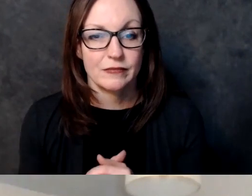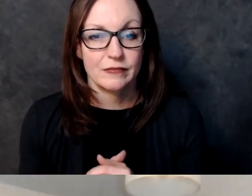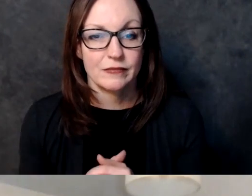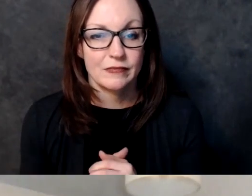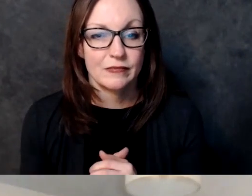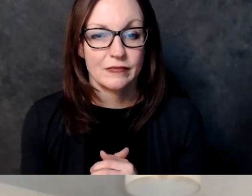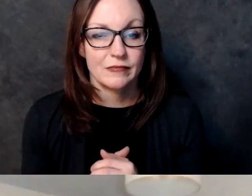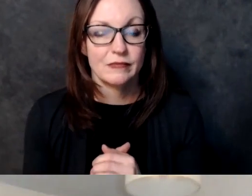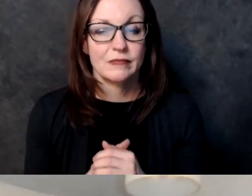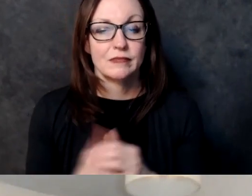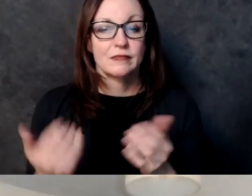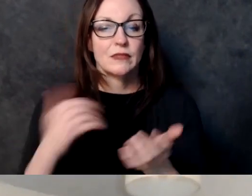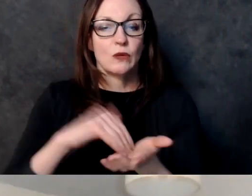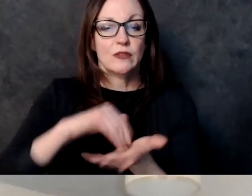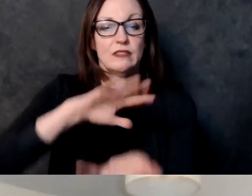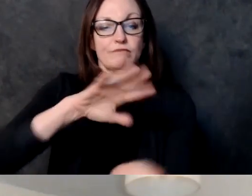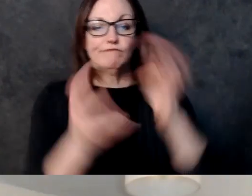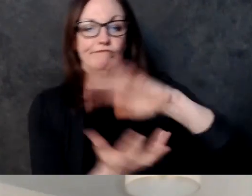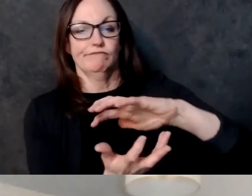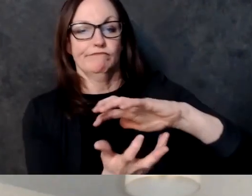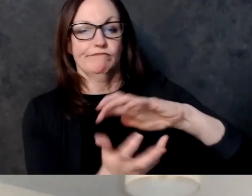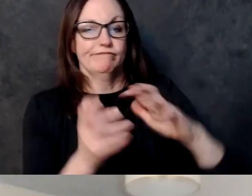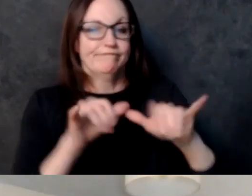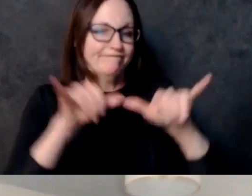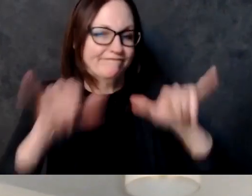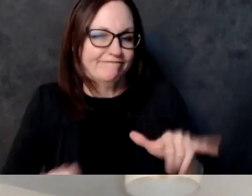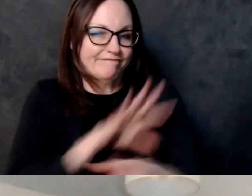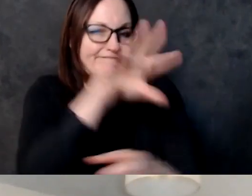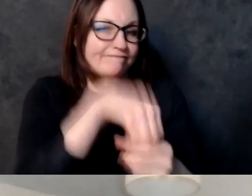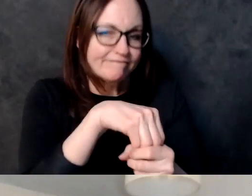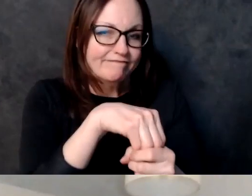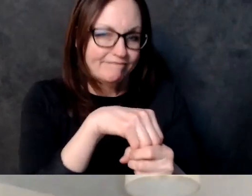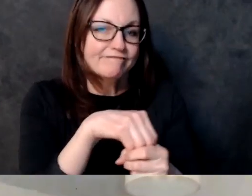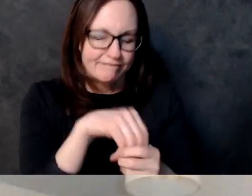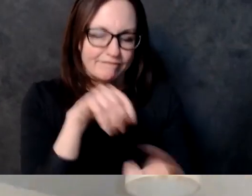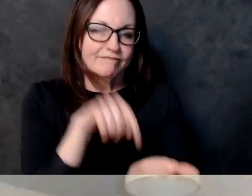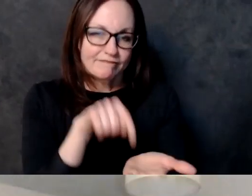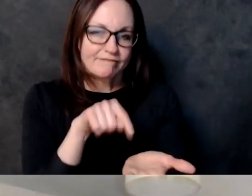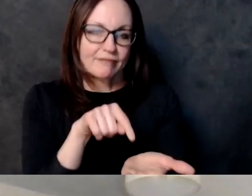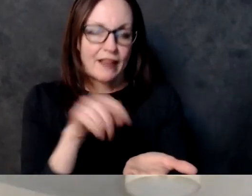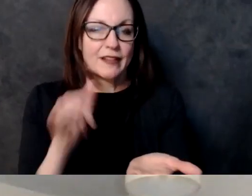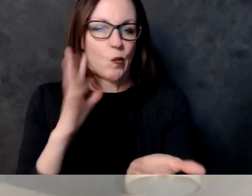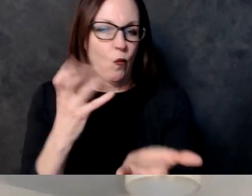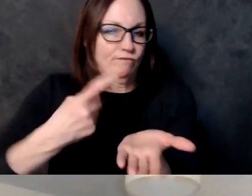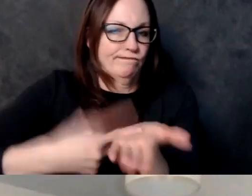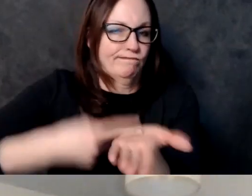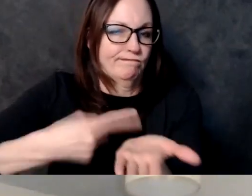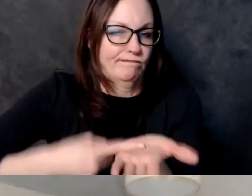as you know things like the right to repair um laws that we should be uh pushing in wisconsin um